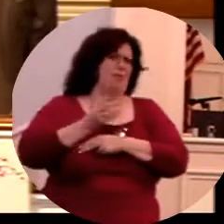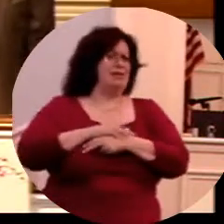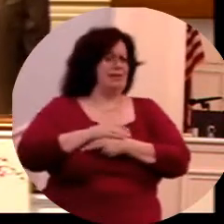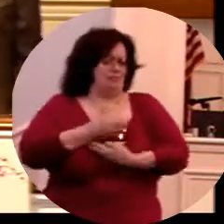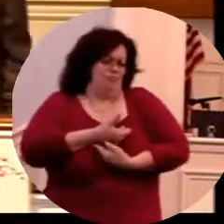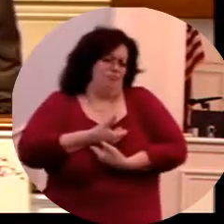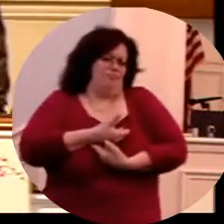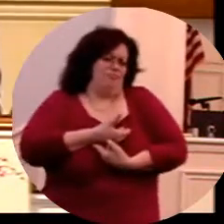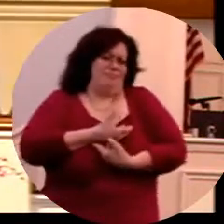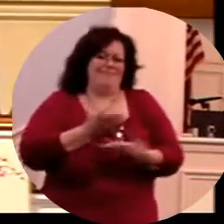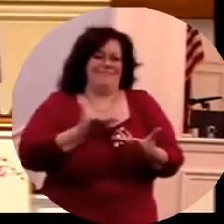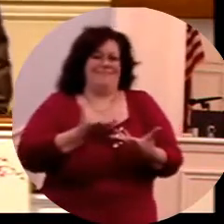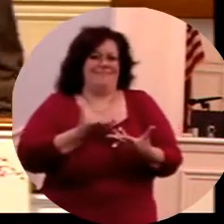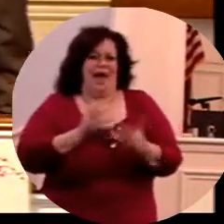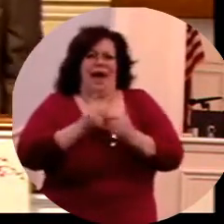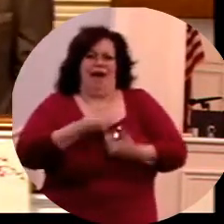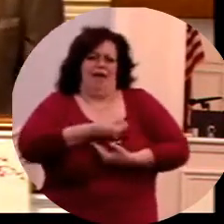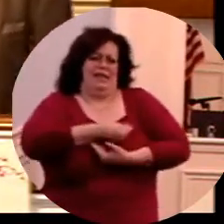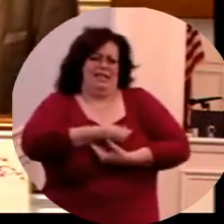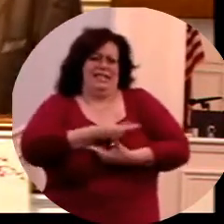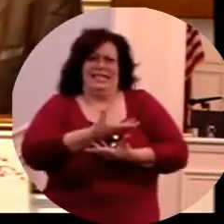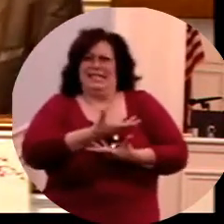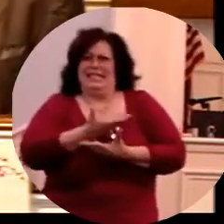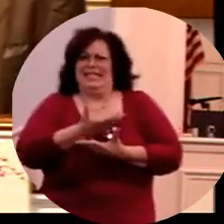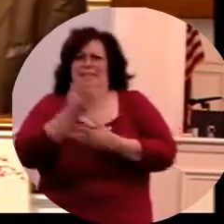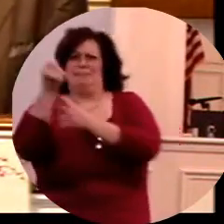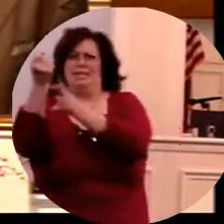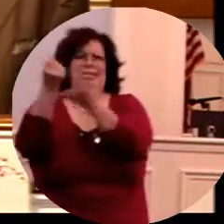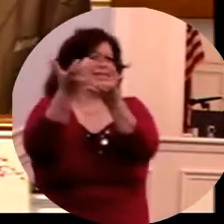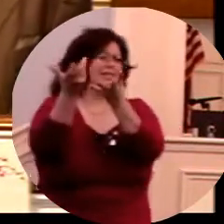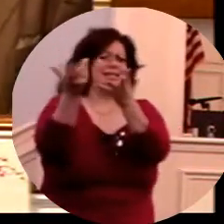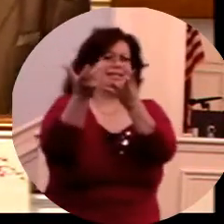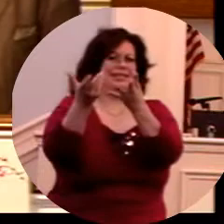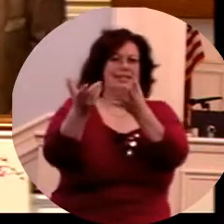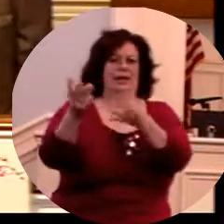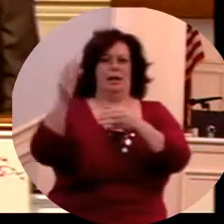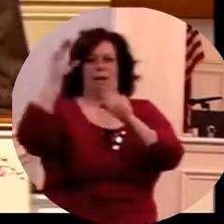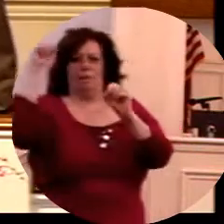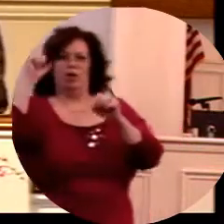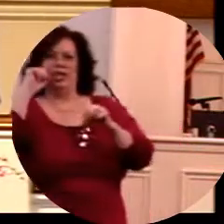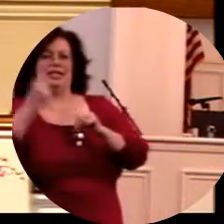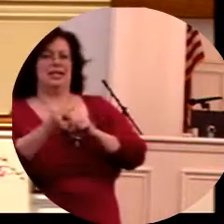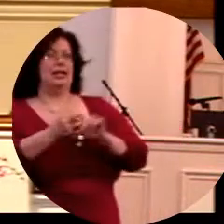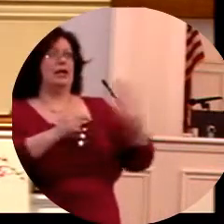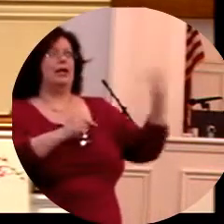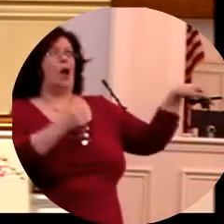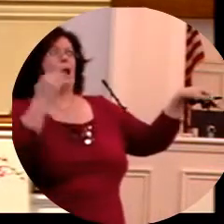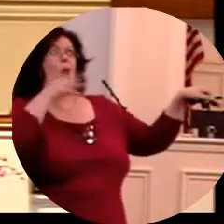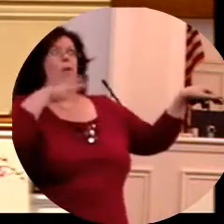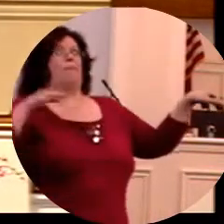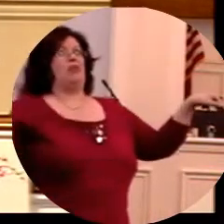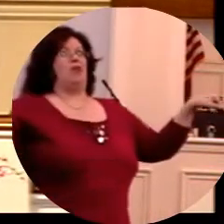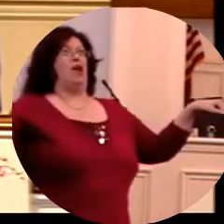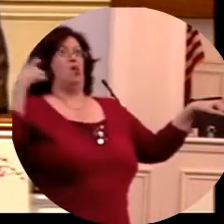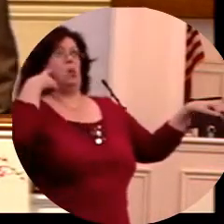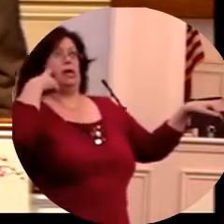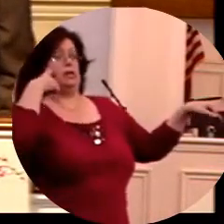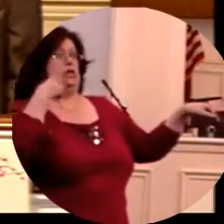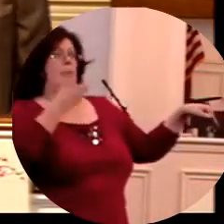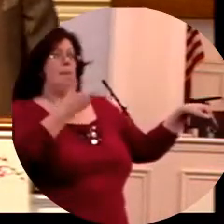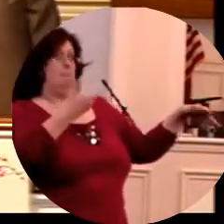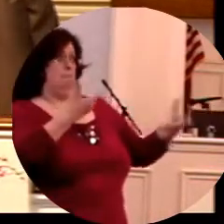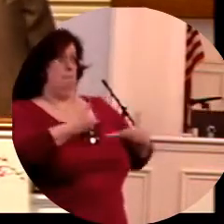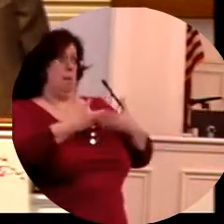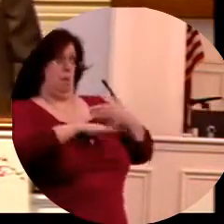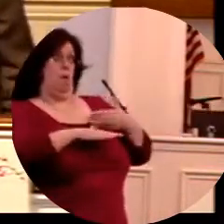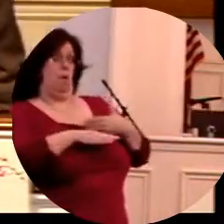He said, what am I going to do about nursing this baby? And Moses' sister said, I know what we can do. Ma'am,